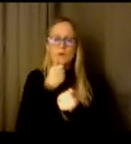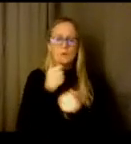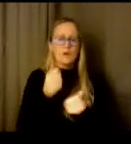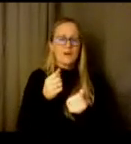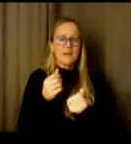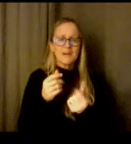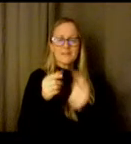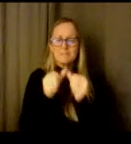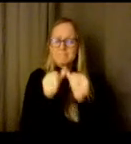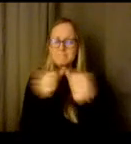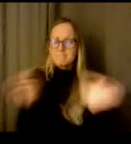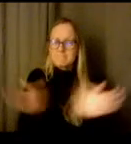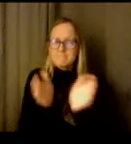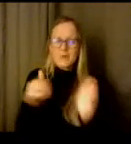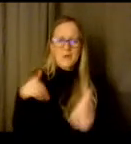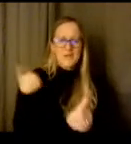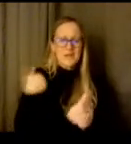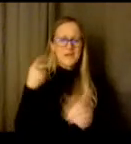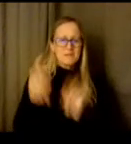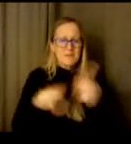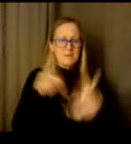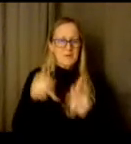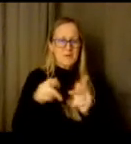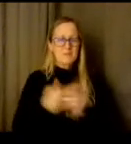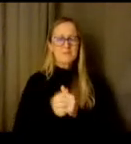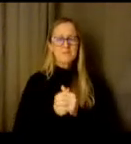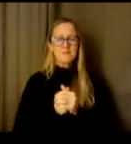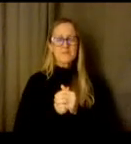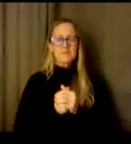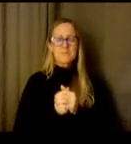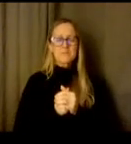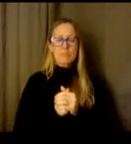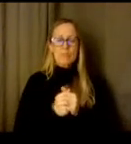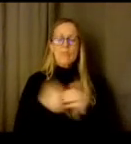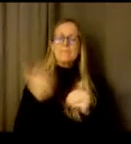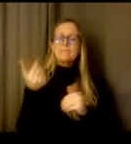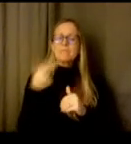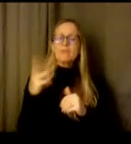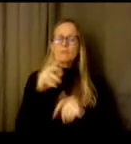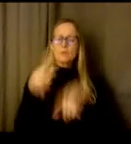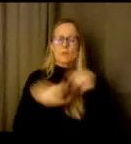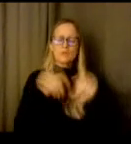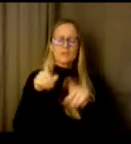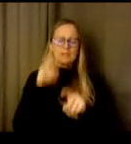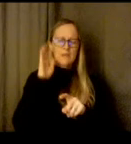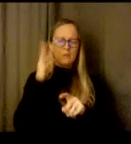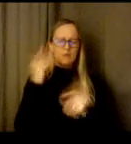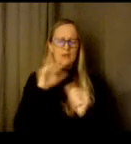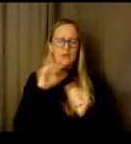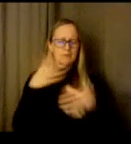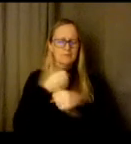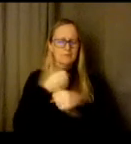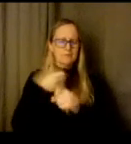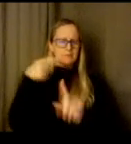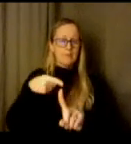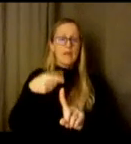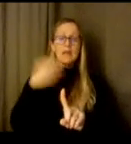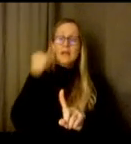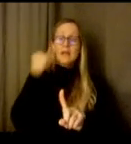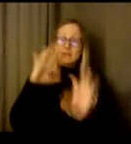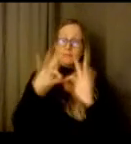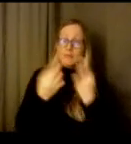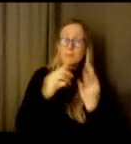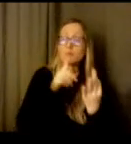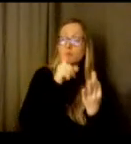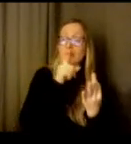um there's a couple i'm gonna collapse about um if a family really needs support uh or